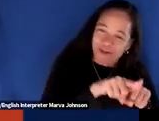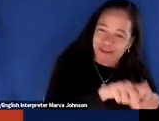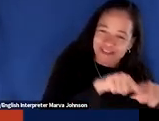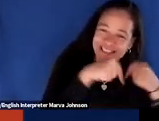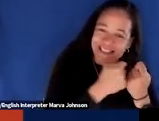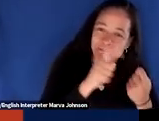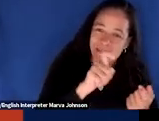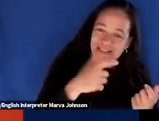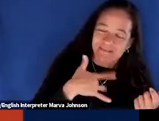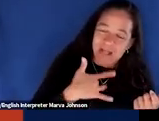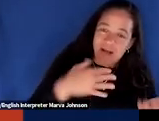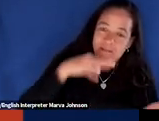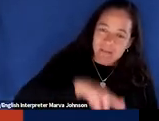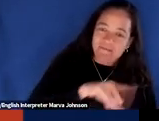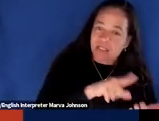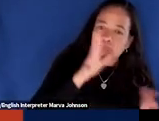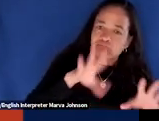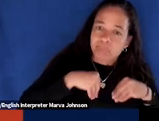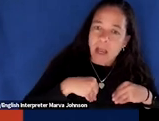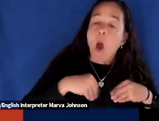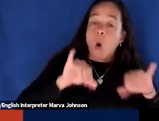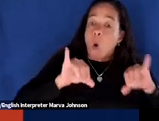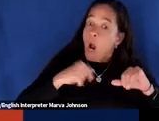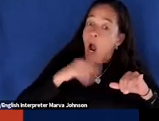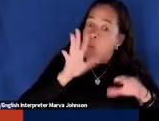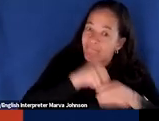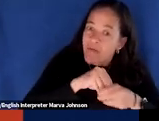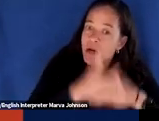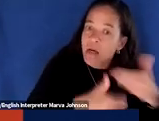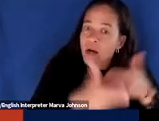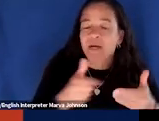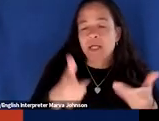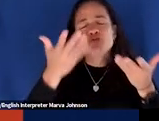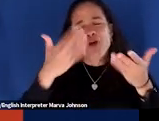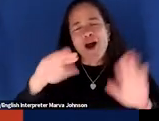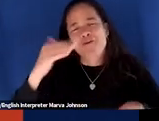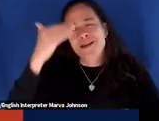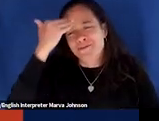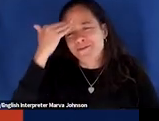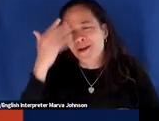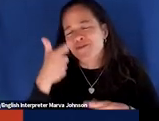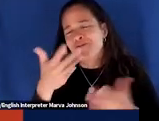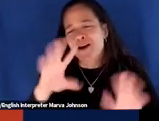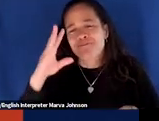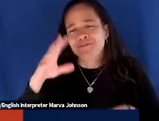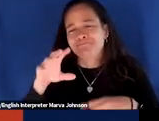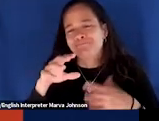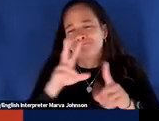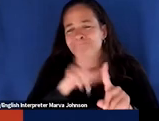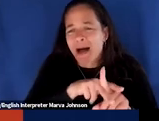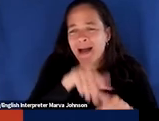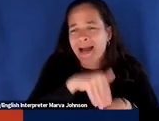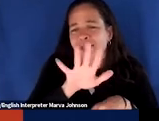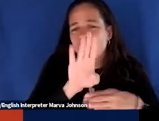in order for it to be taken up i'm sure that you know these are communications principles i'm sure you're already practicing at your organization so now the